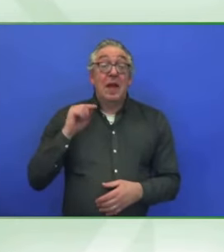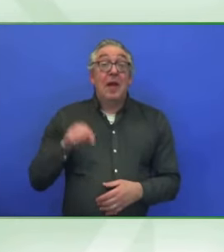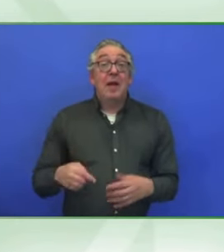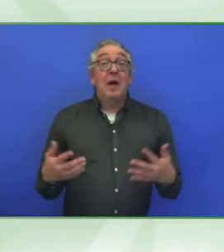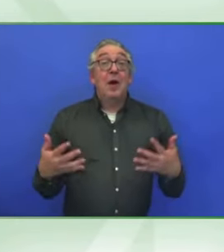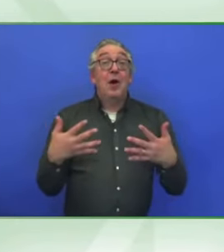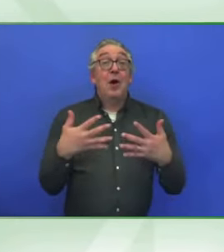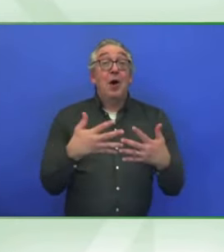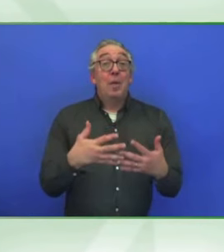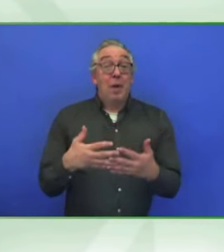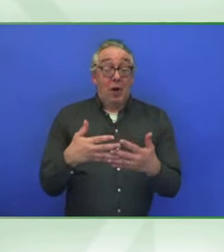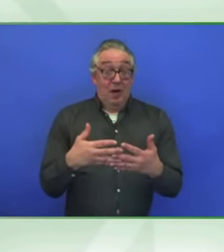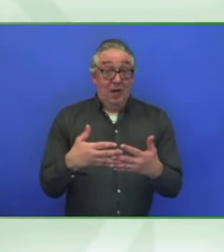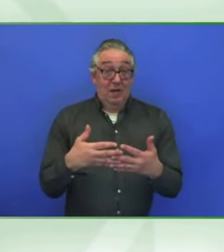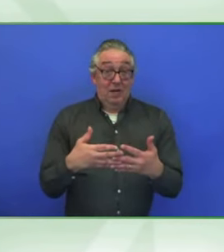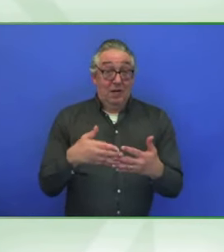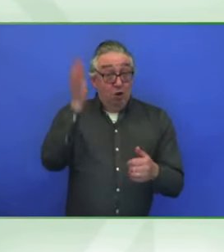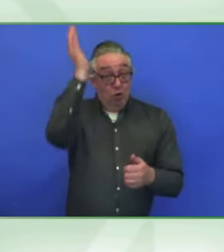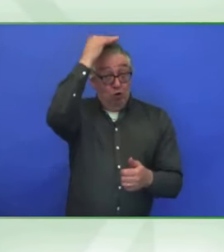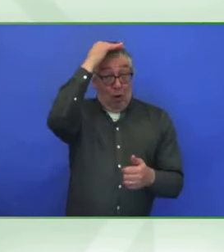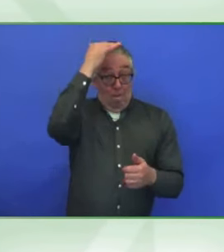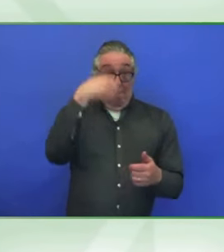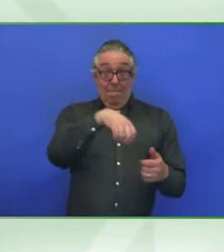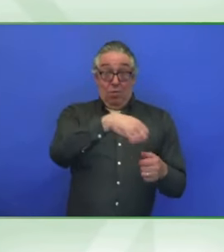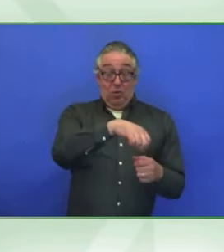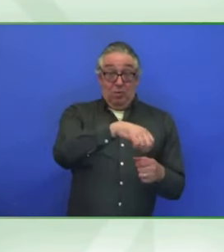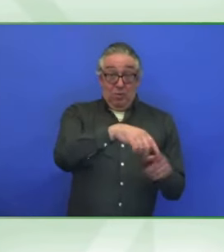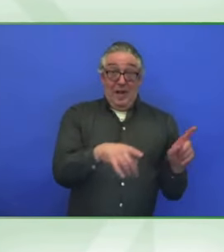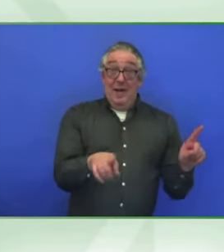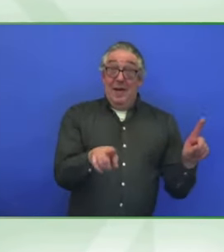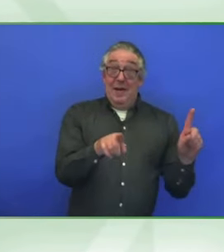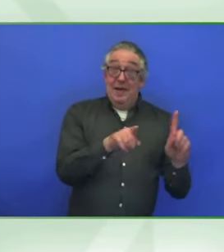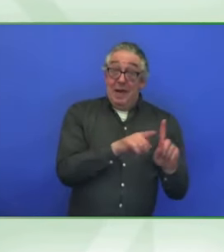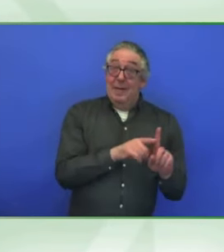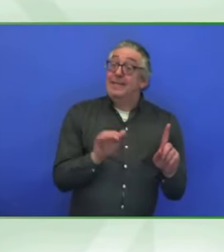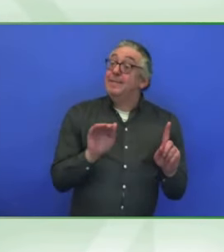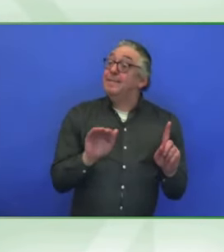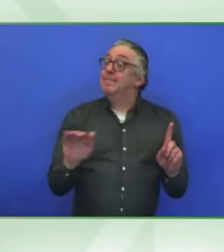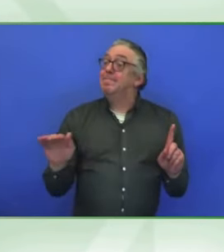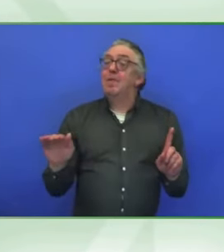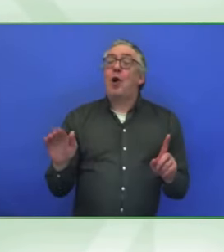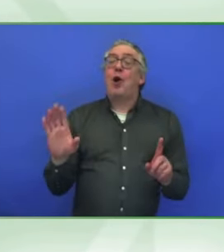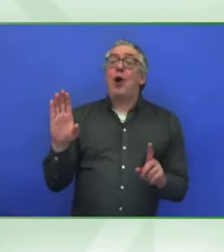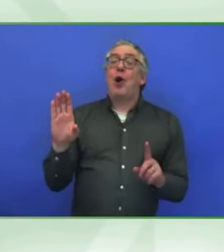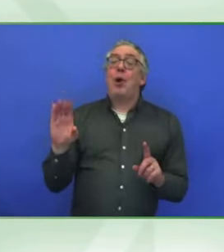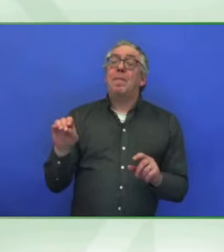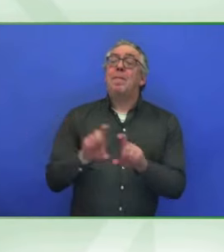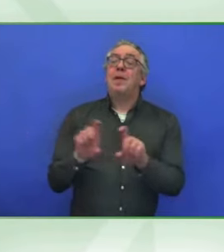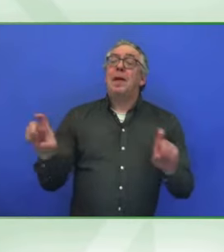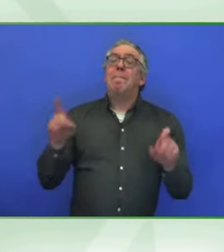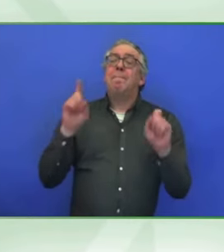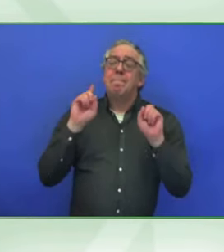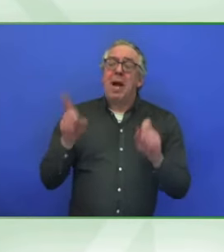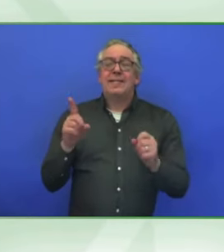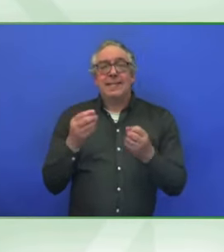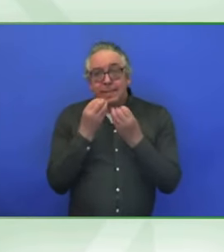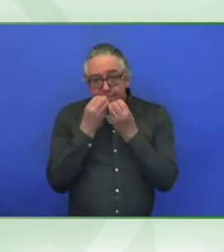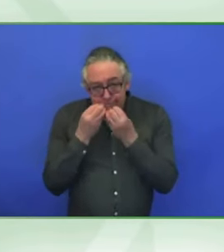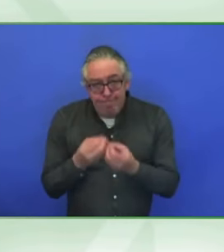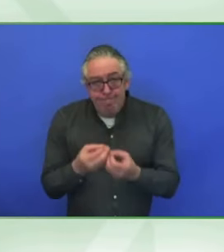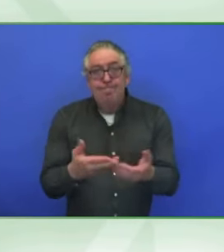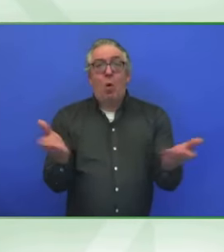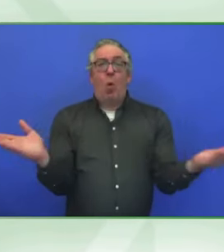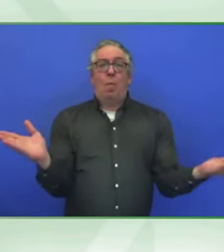require, compel companies to better disclose how they're investing in their people. There is a huge opportunity